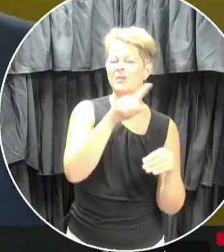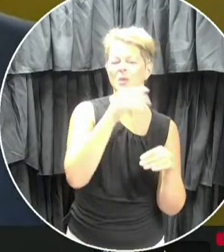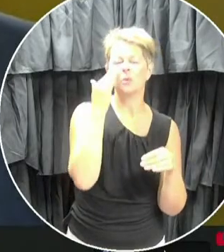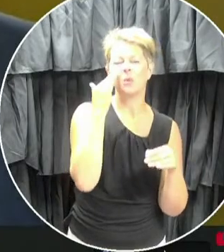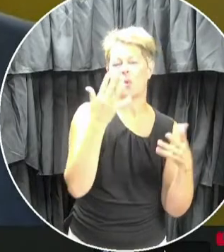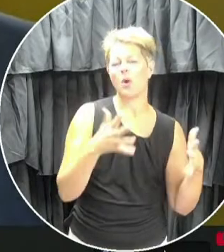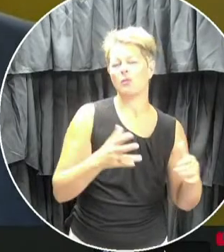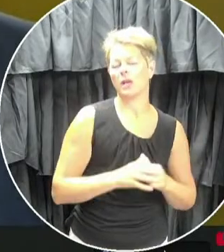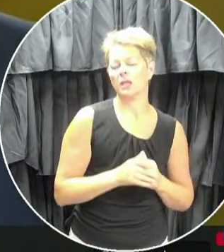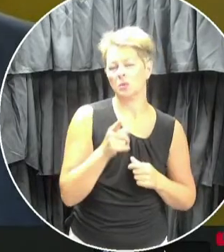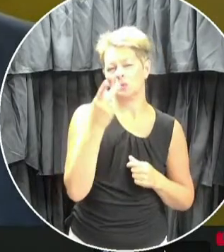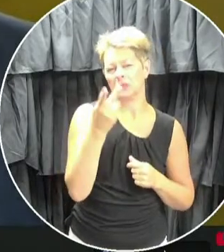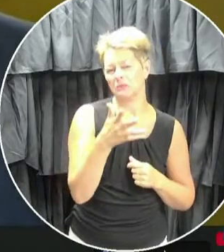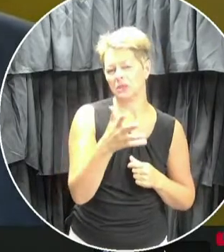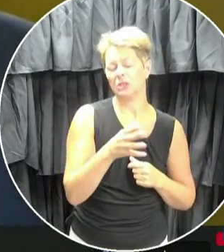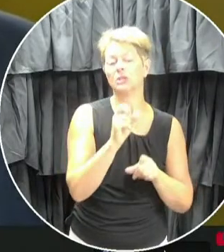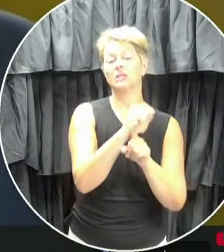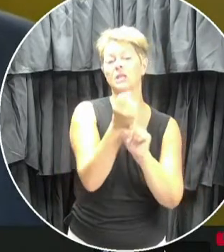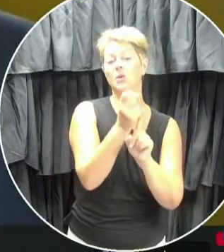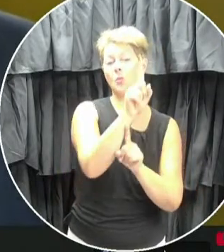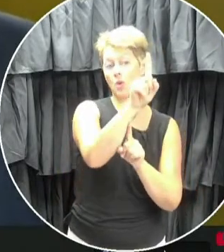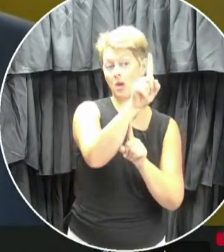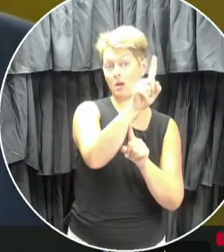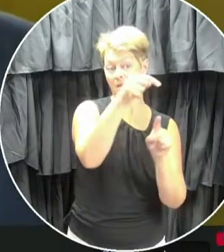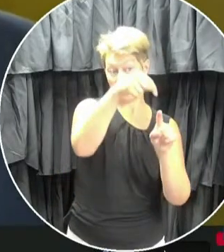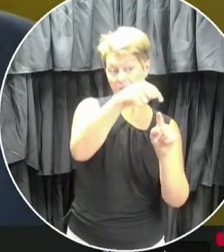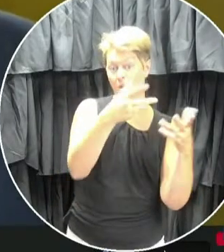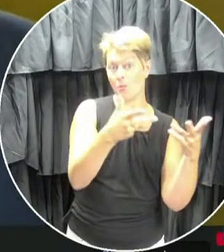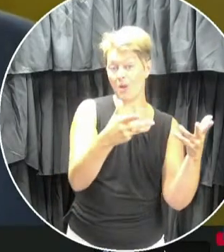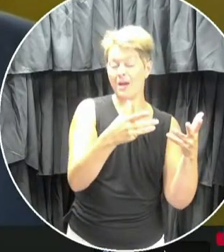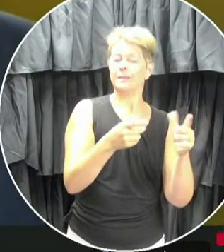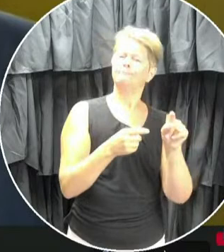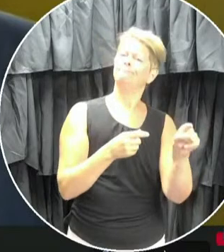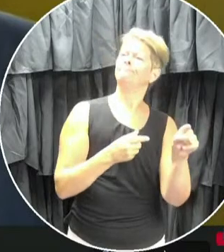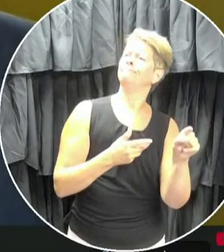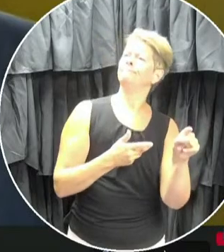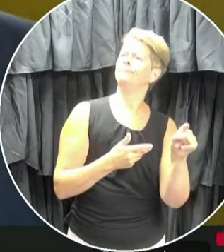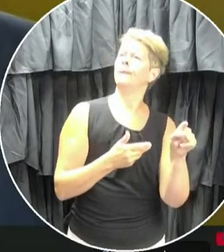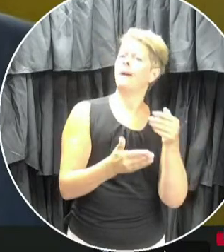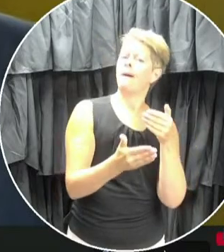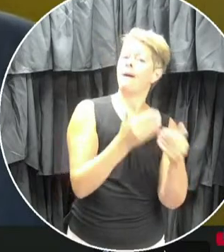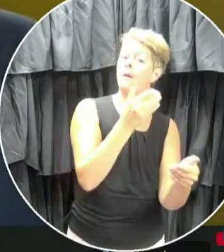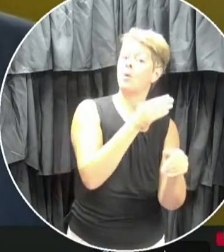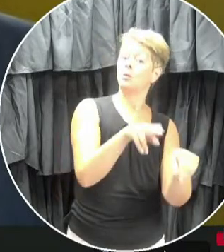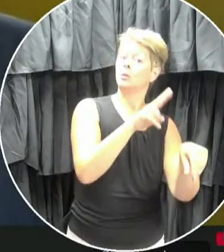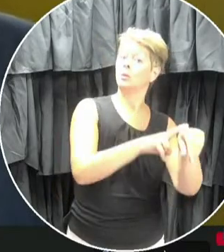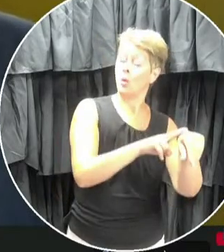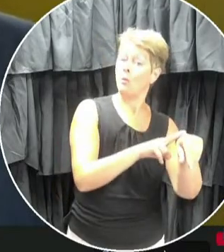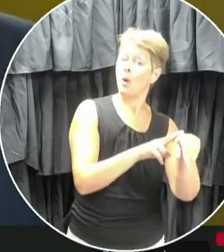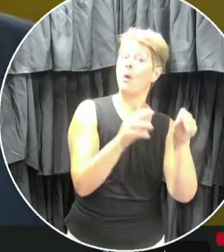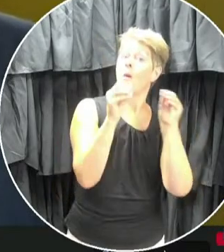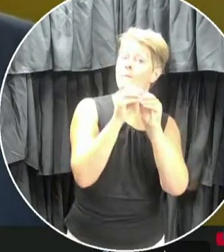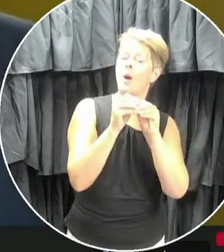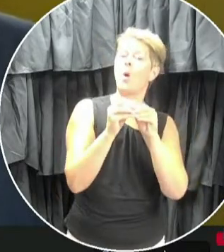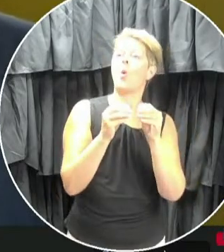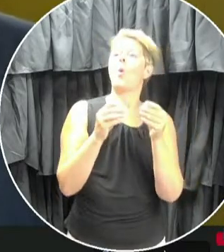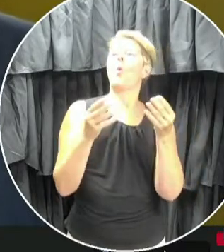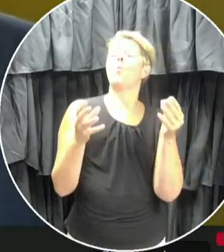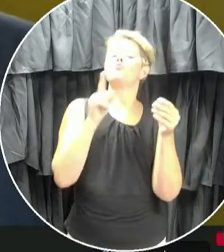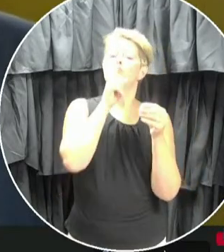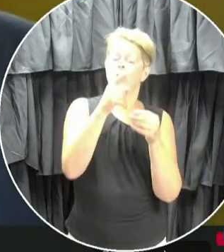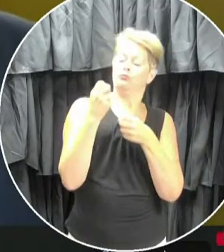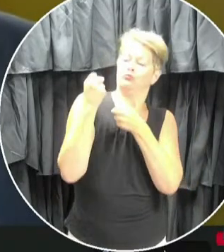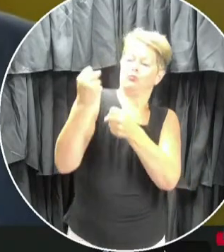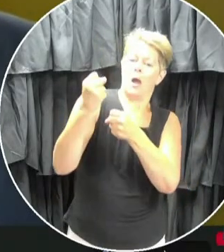by now. Scenario one is basically described as near normal with enhanced health and safety protocols in place.